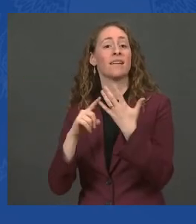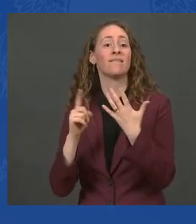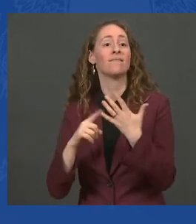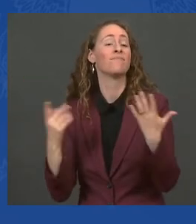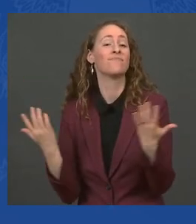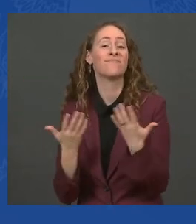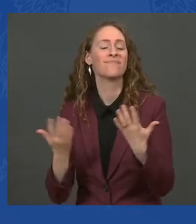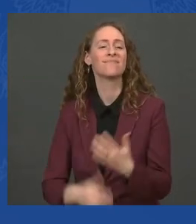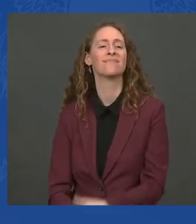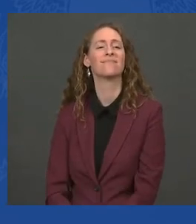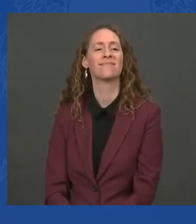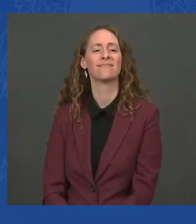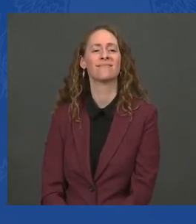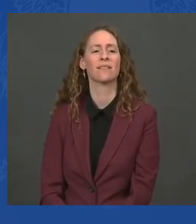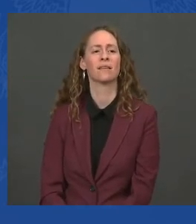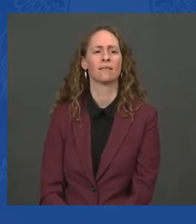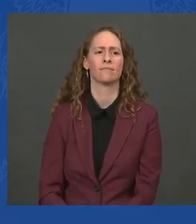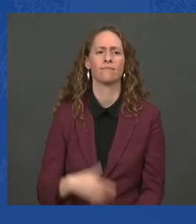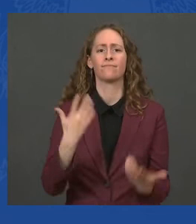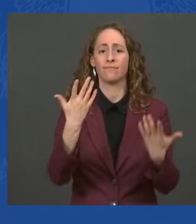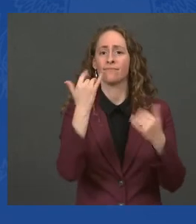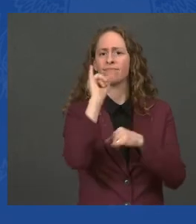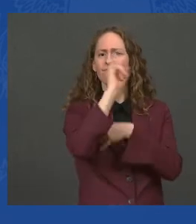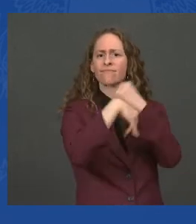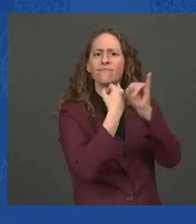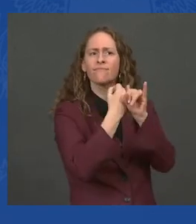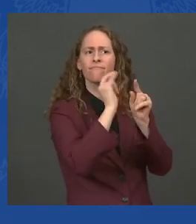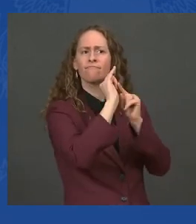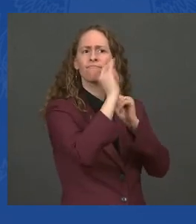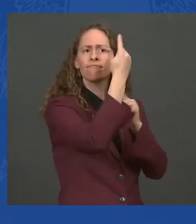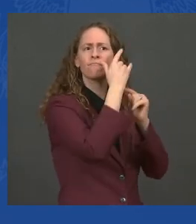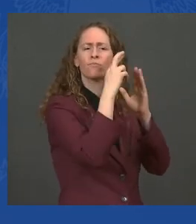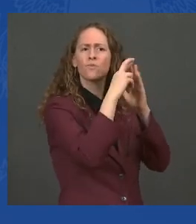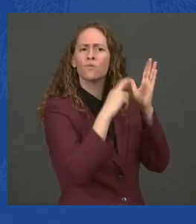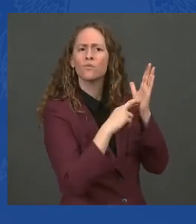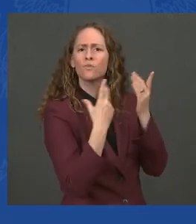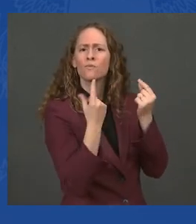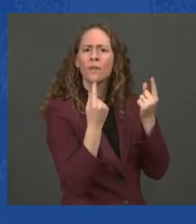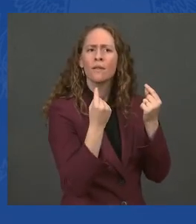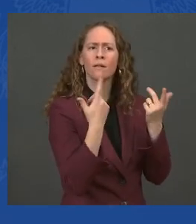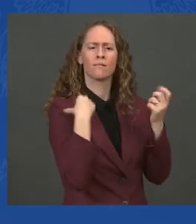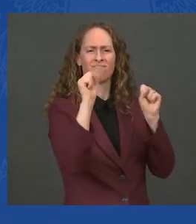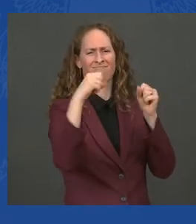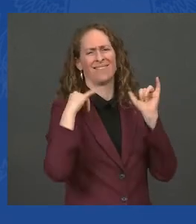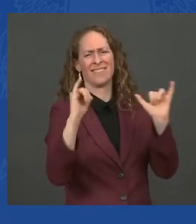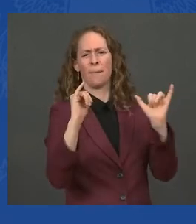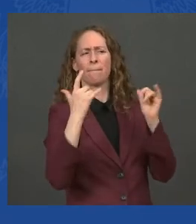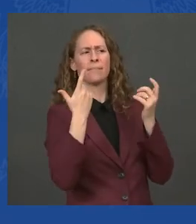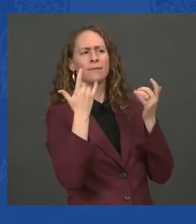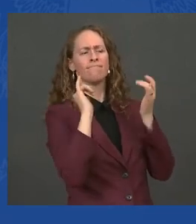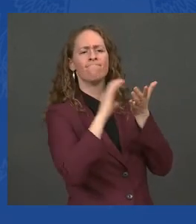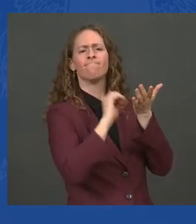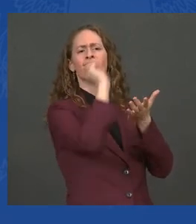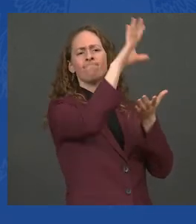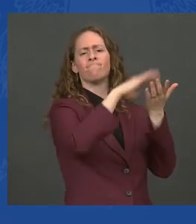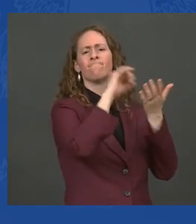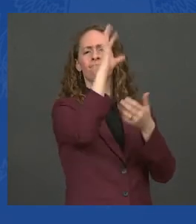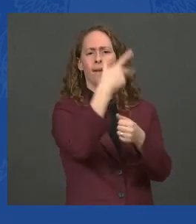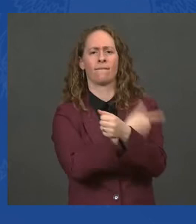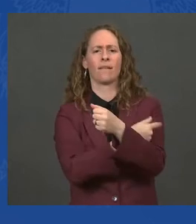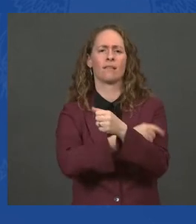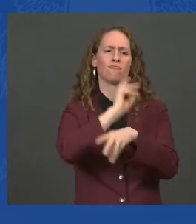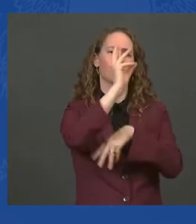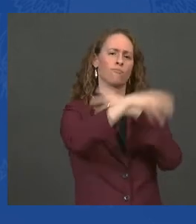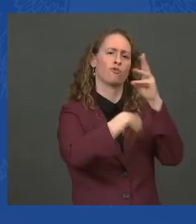rules for people coming into the United States. This is a plan all Americans can rally behind, in my view.